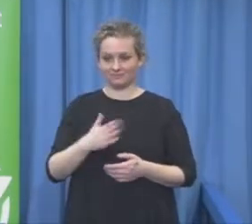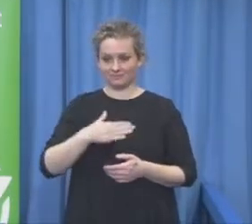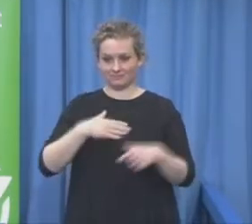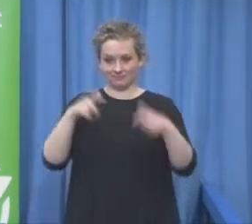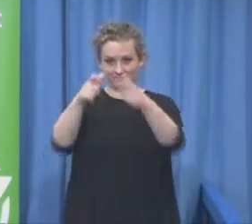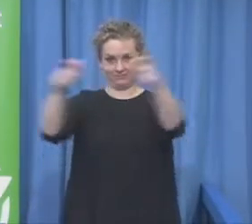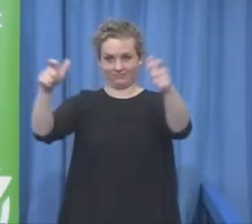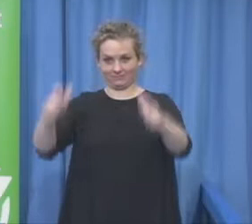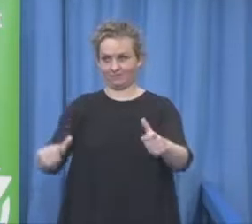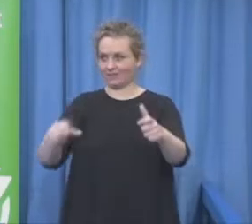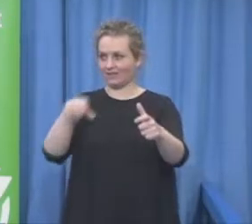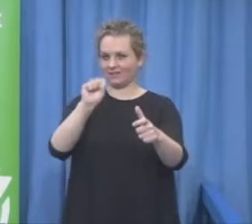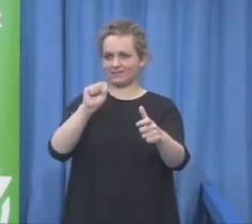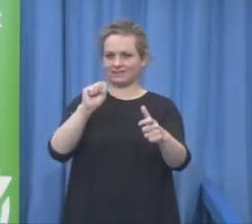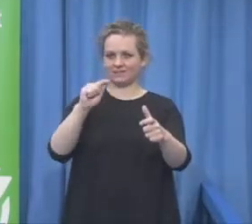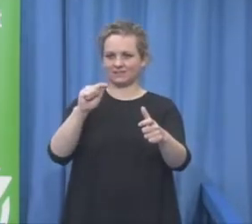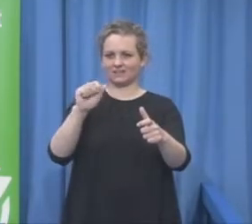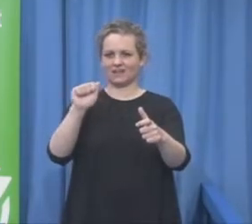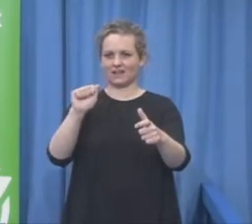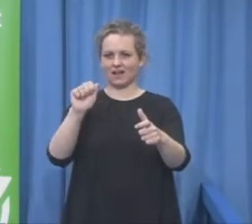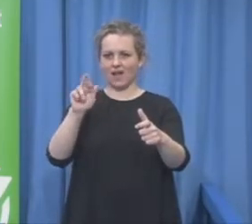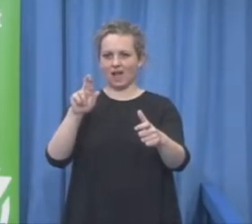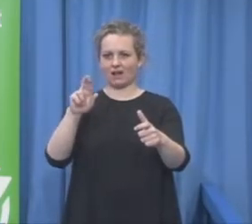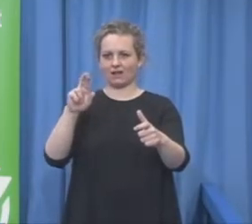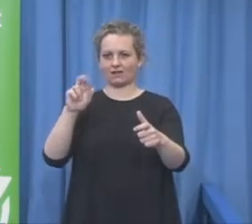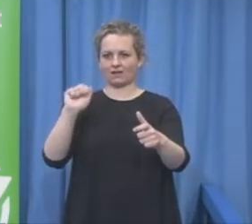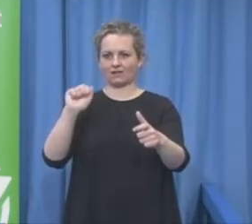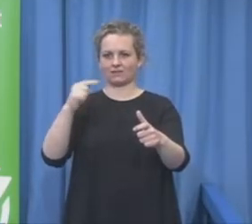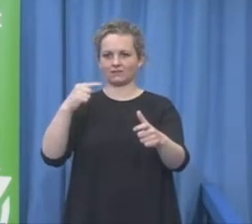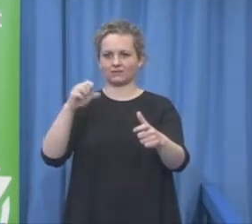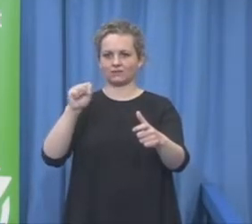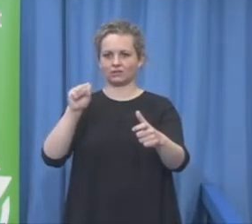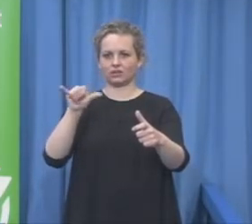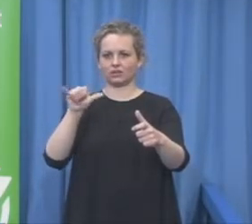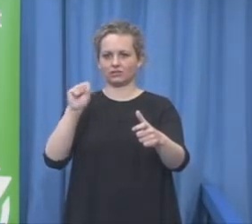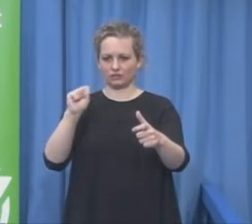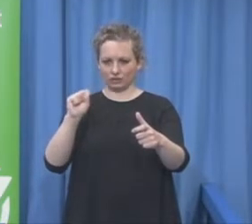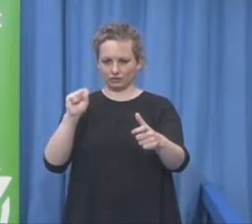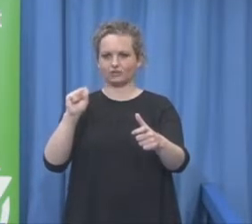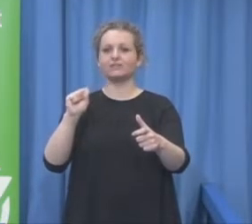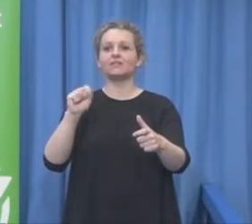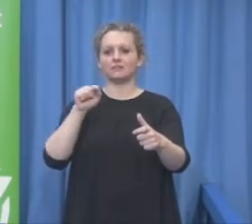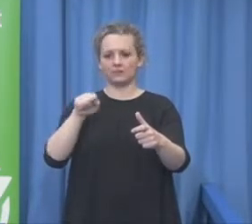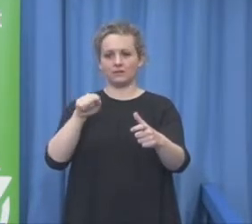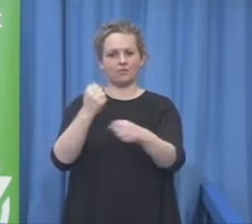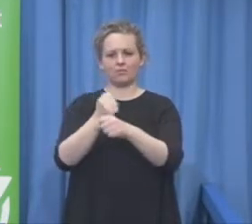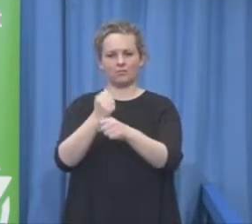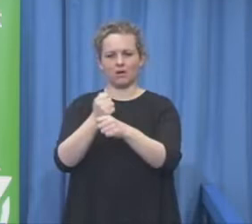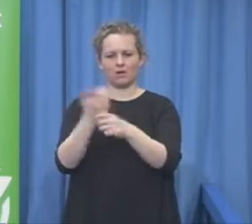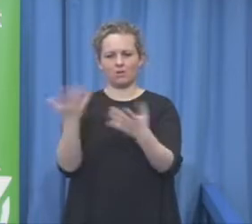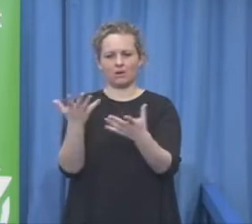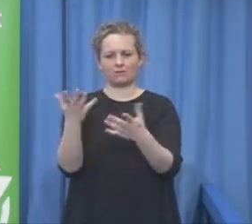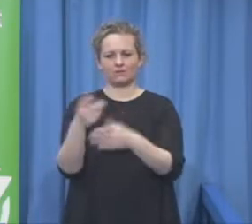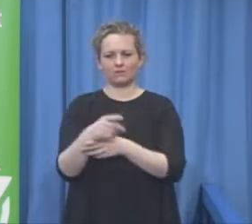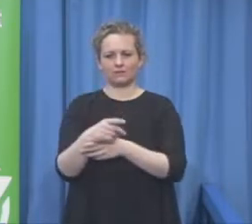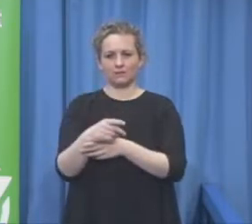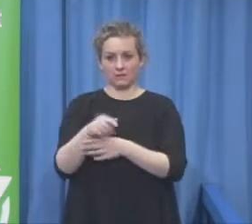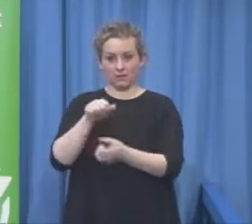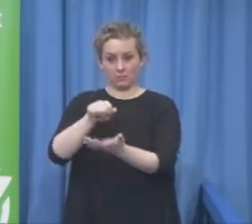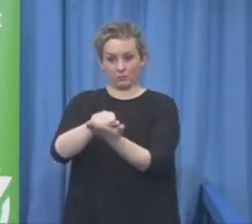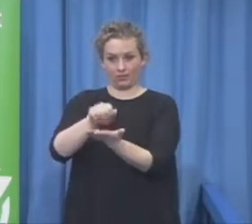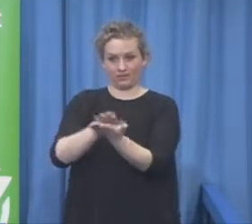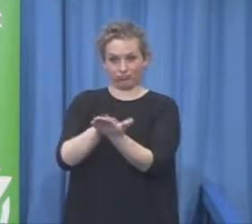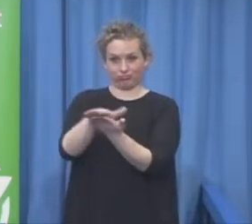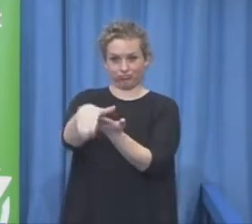in the united states and then the functionally the center pillar created by the professionals